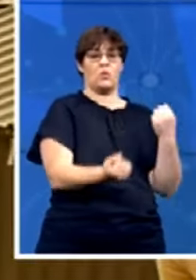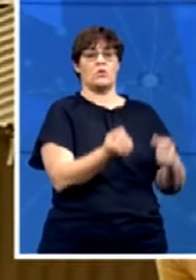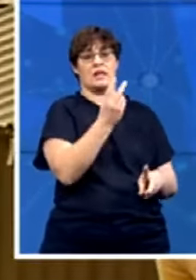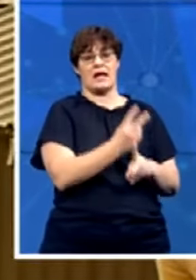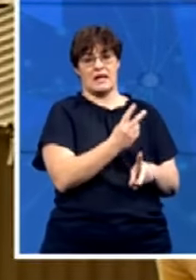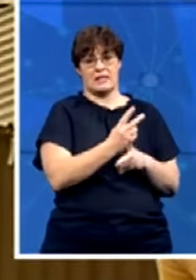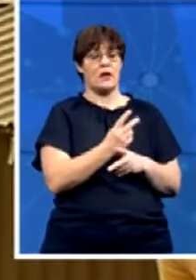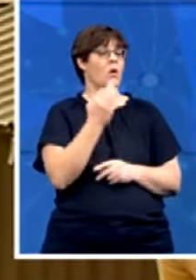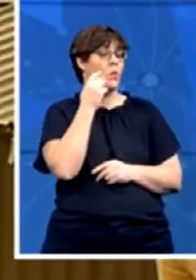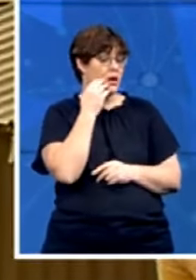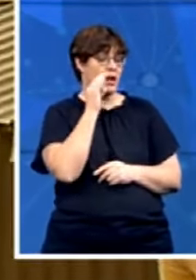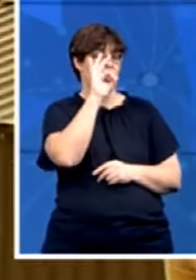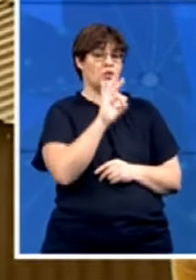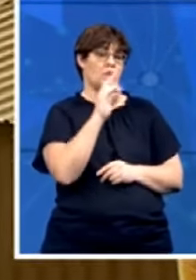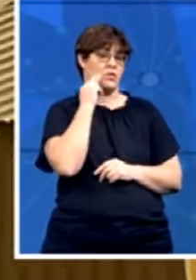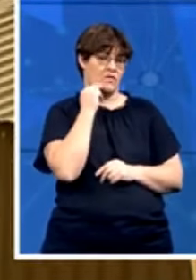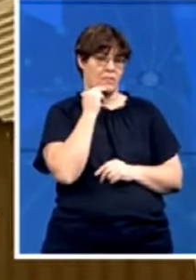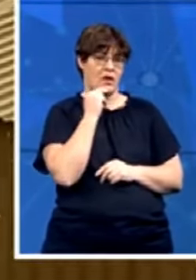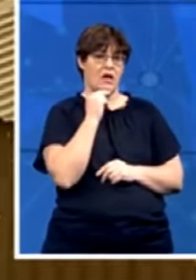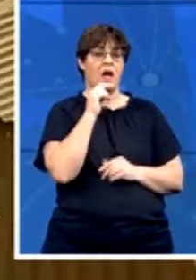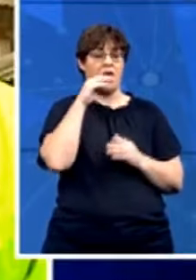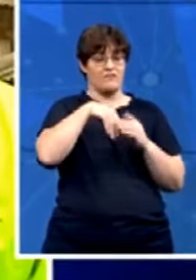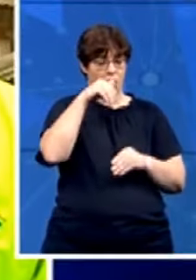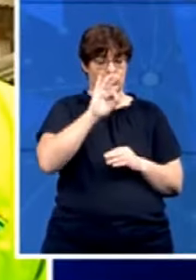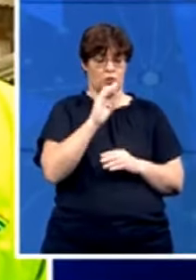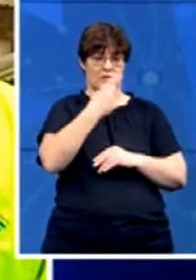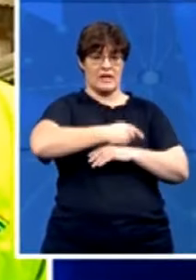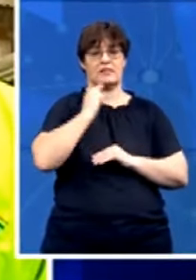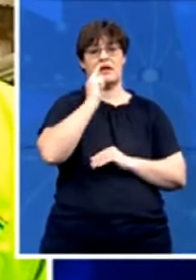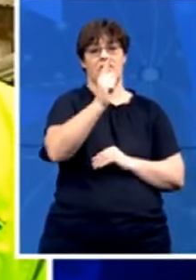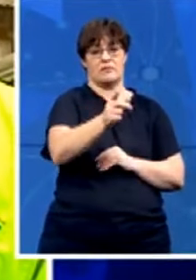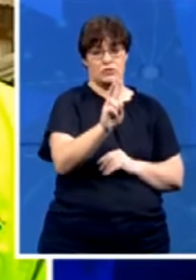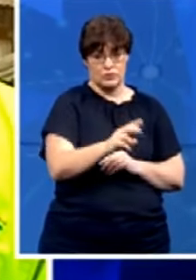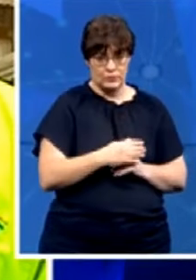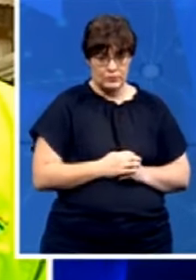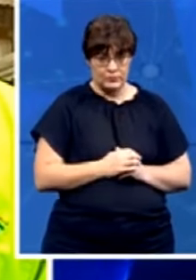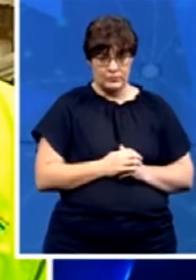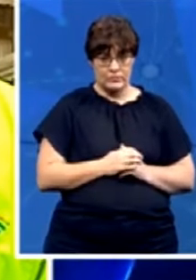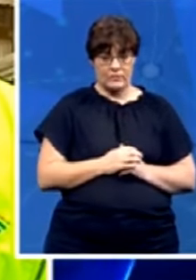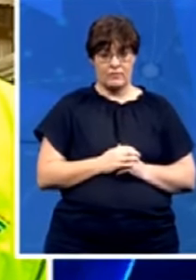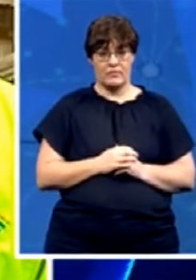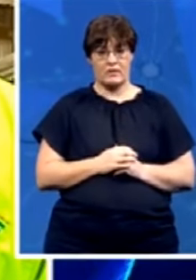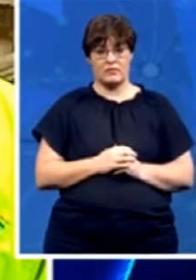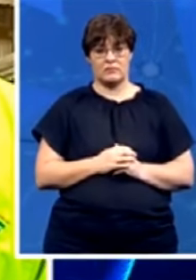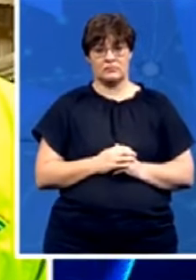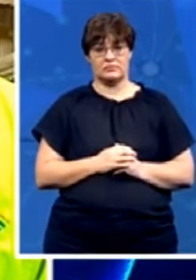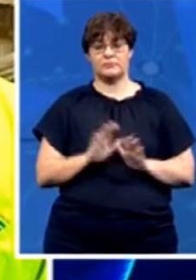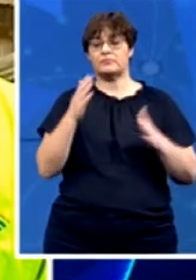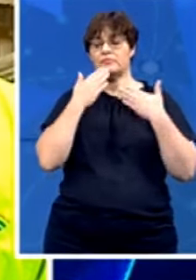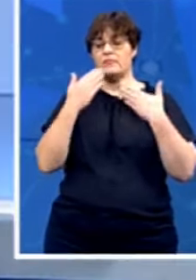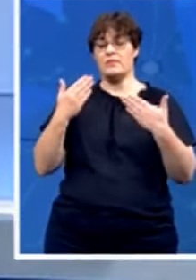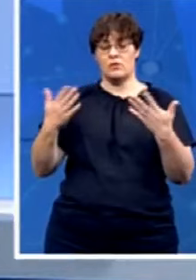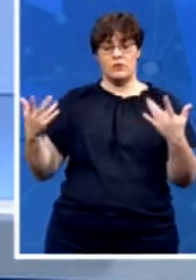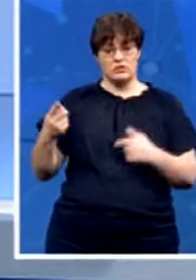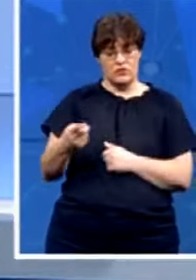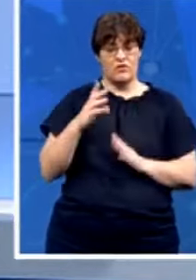days after we cast our votes for the elections thank you so much for that update and with that we take